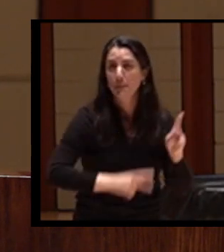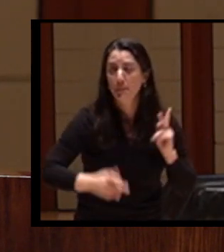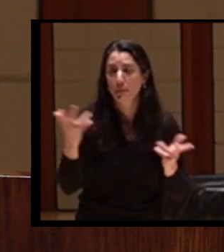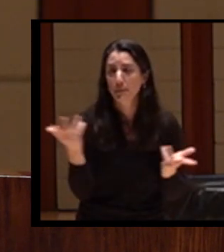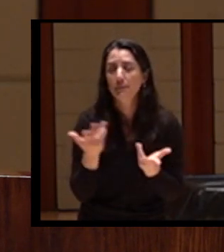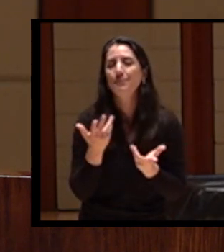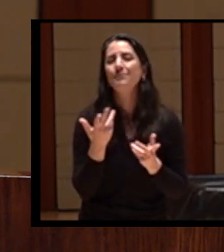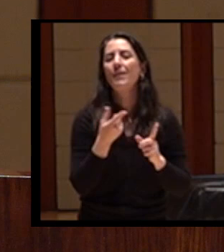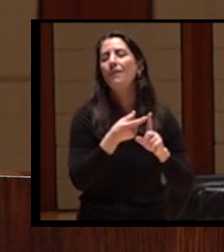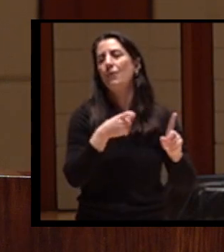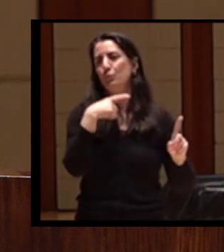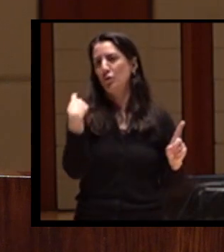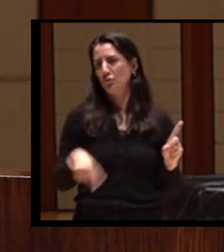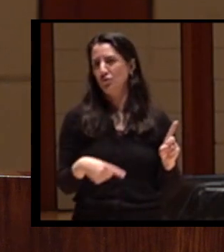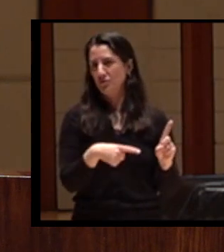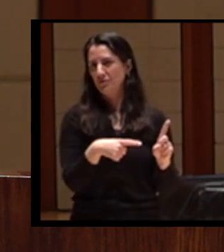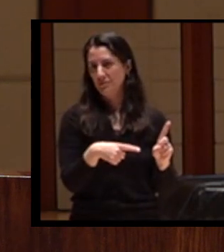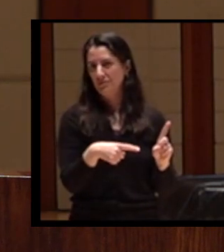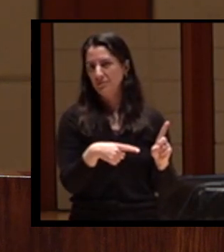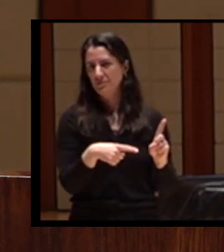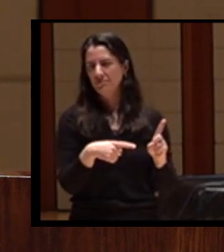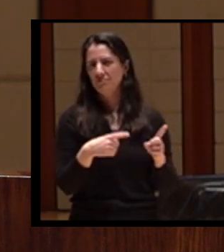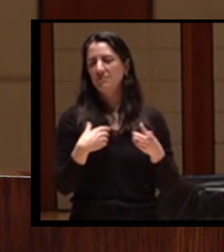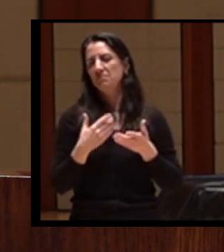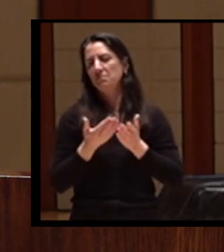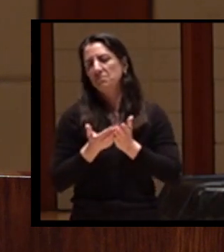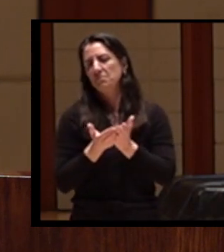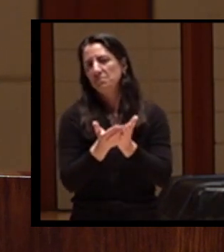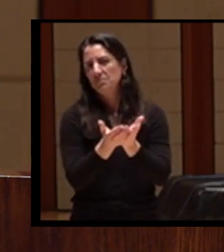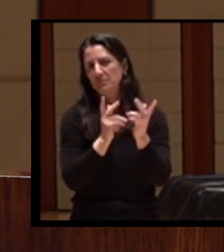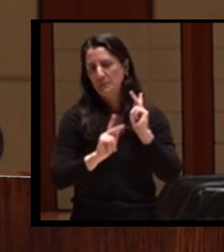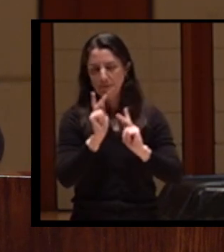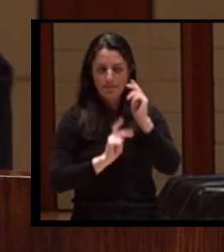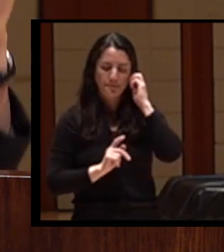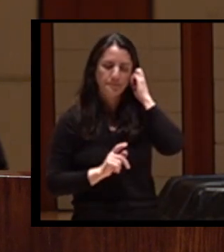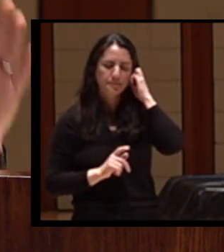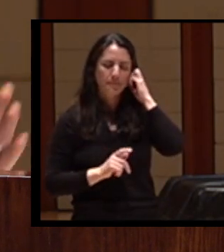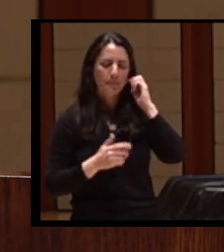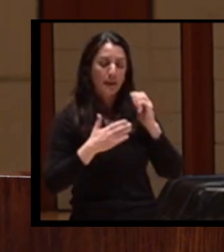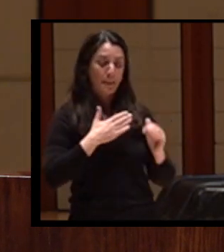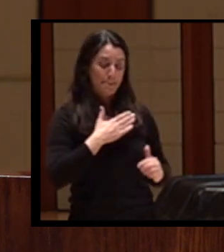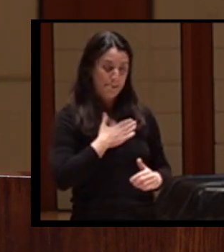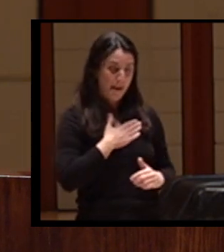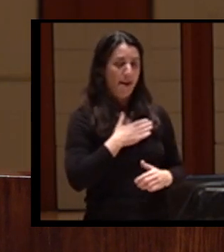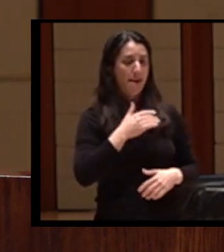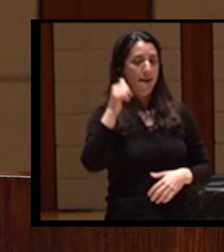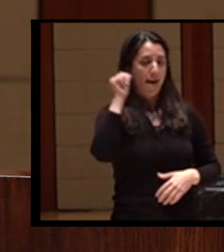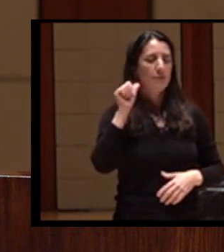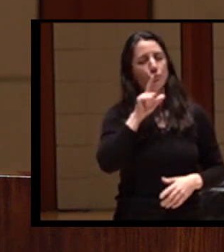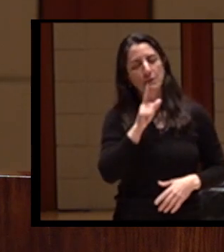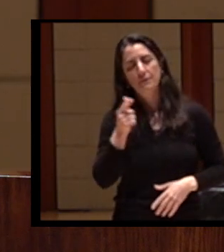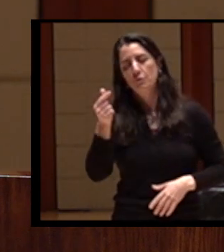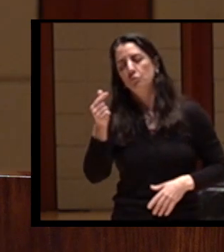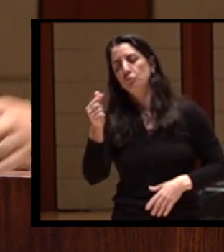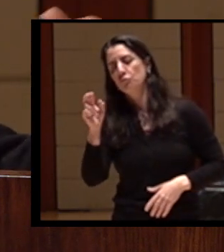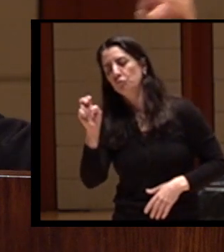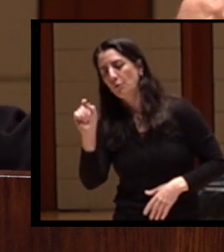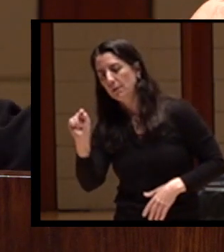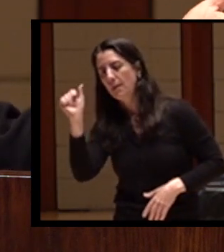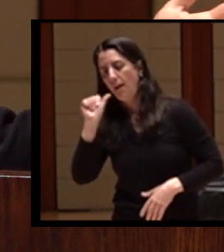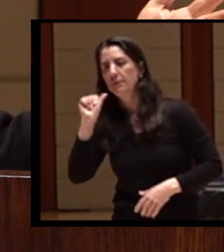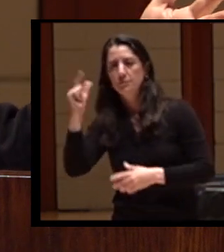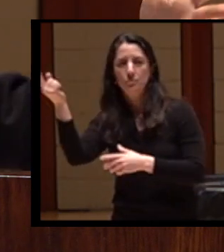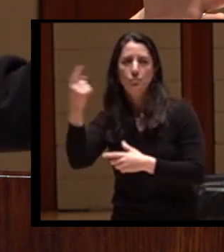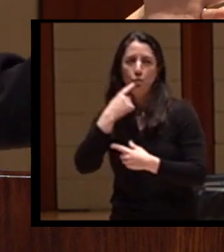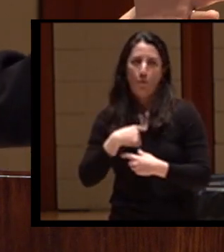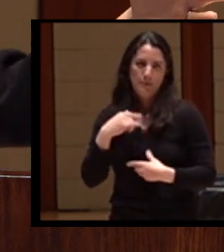My auntie, my great auntie, actually tells it to me. And I'm going to try to remember exactly how she says it. But the way